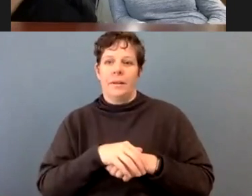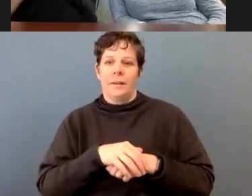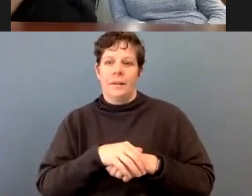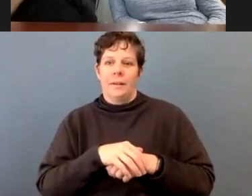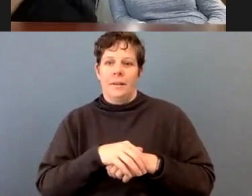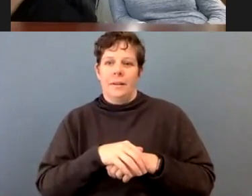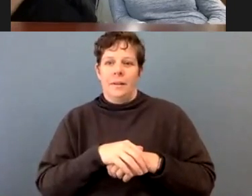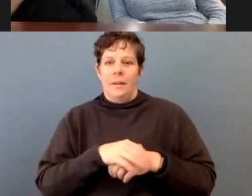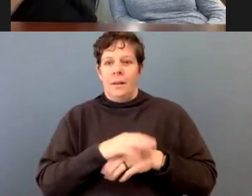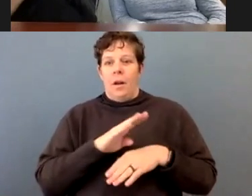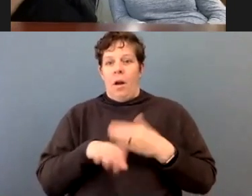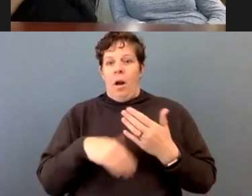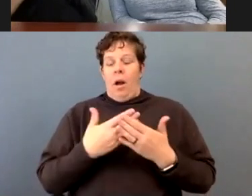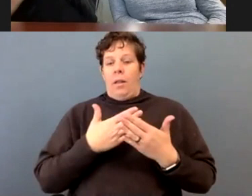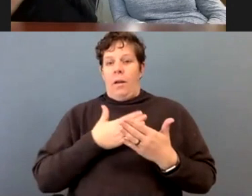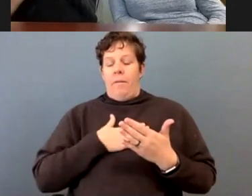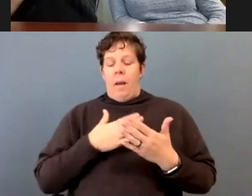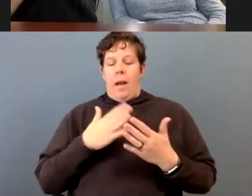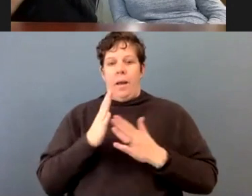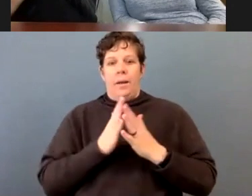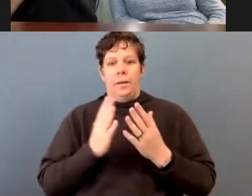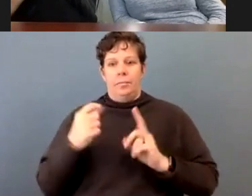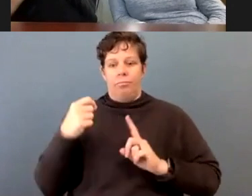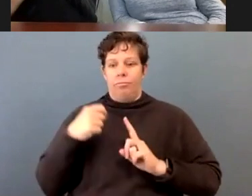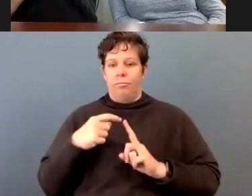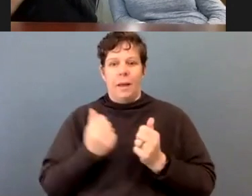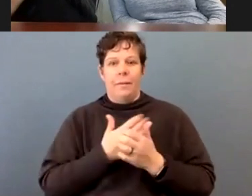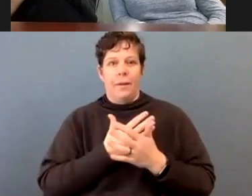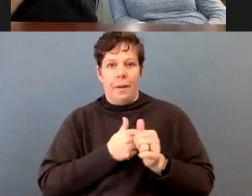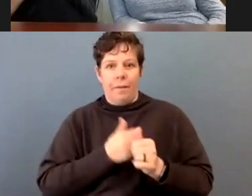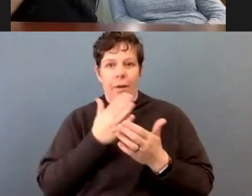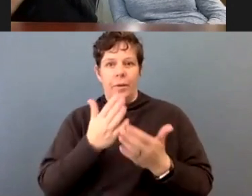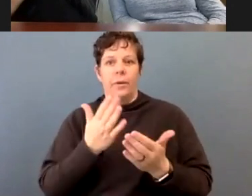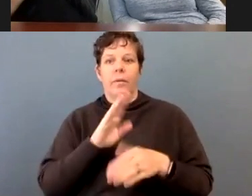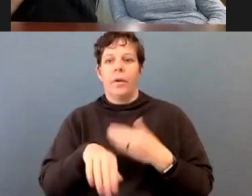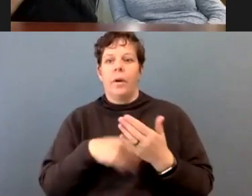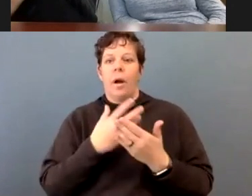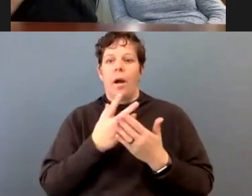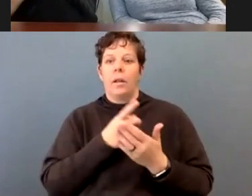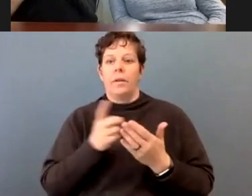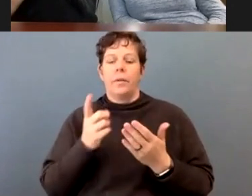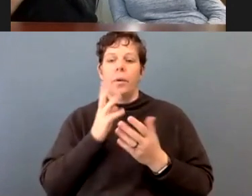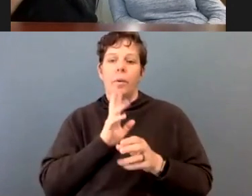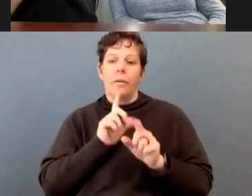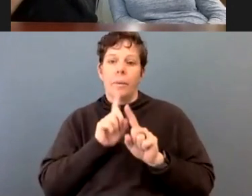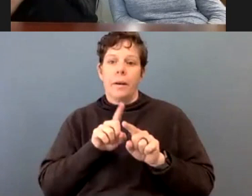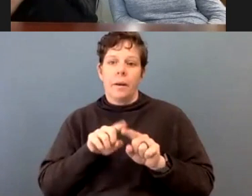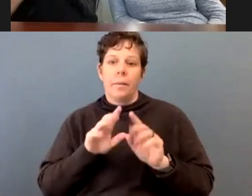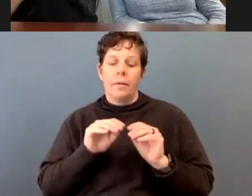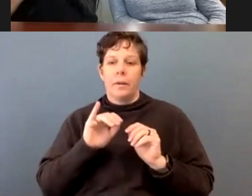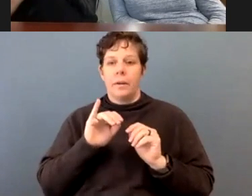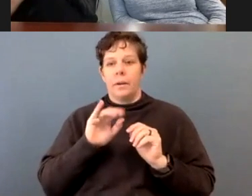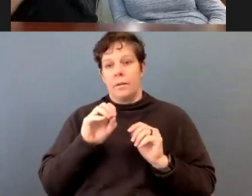my cues from you. To all of you that have attended in October. We have a lot of deep gratitude for you from the Idaho